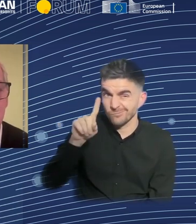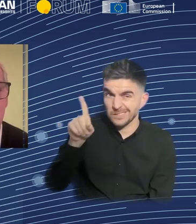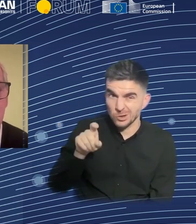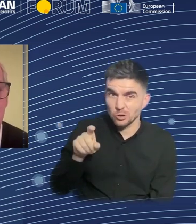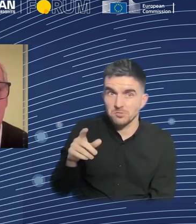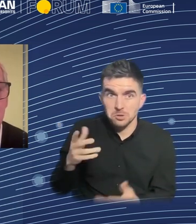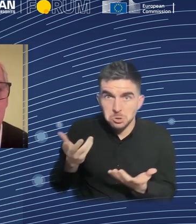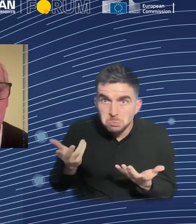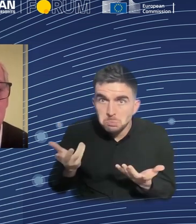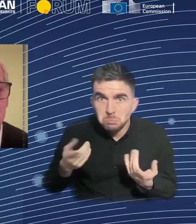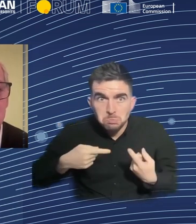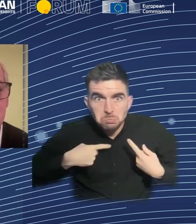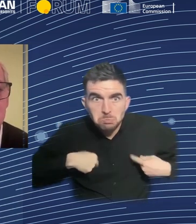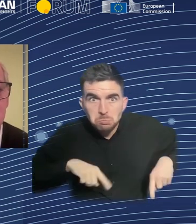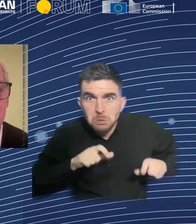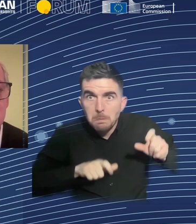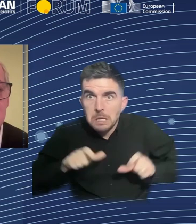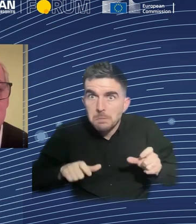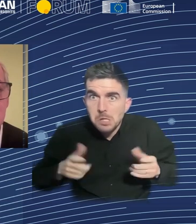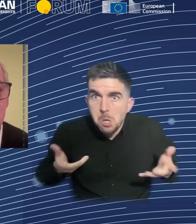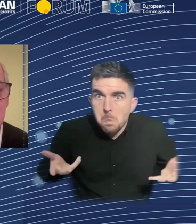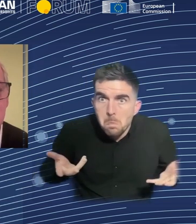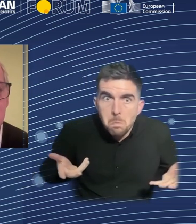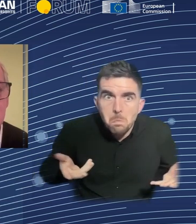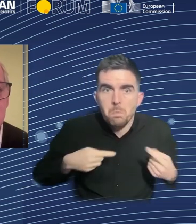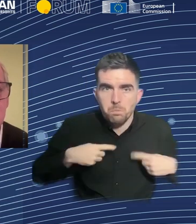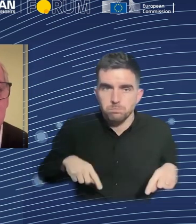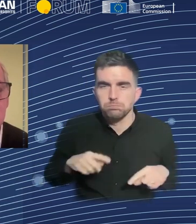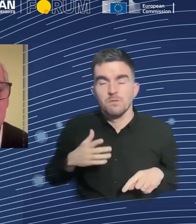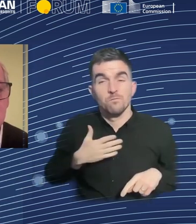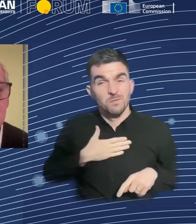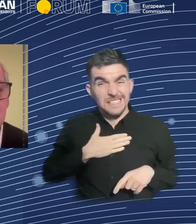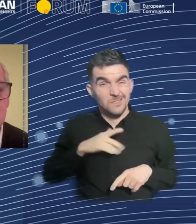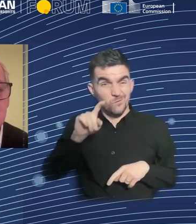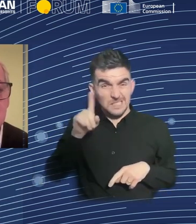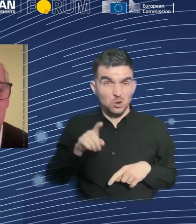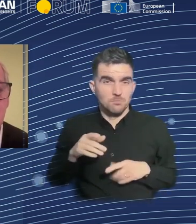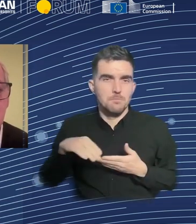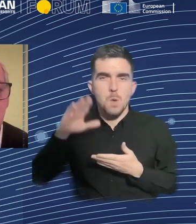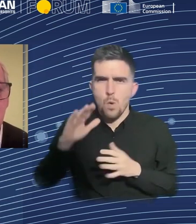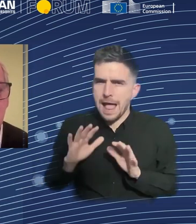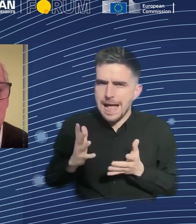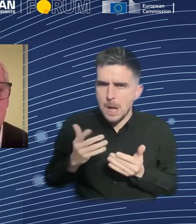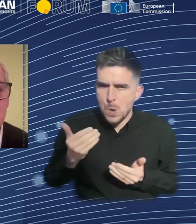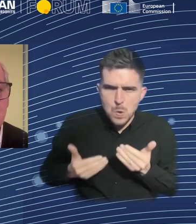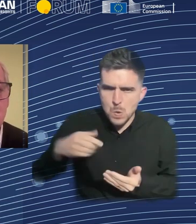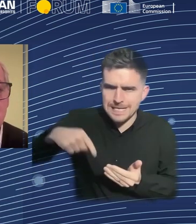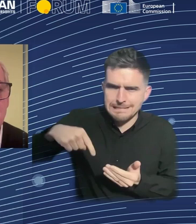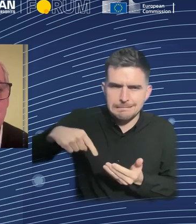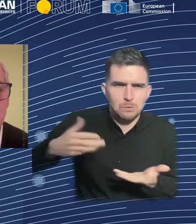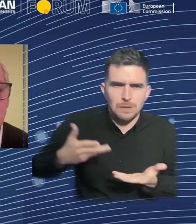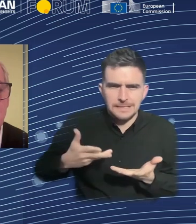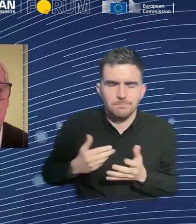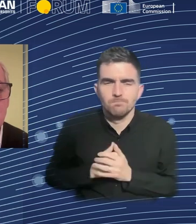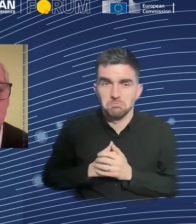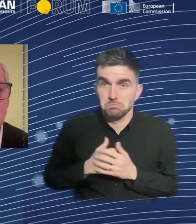workers in a specific workplace, whether it's a factory, a normal company, will do when they are exposed to